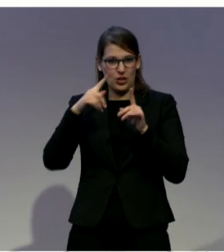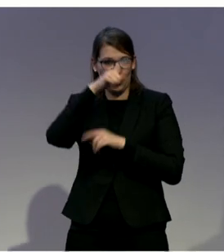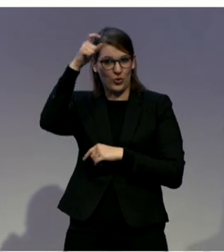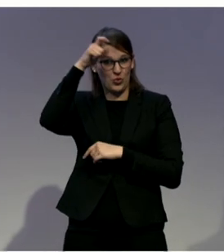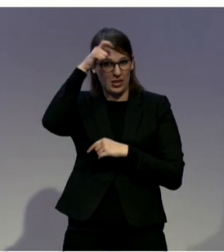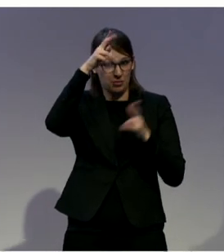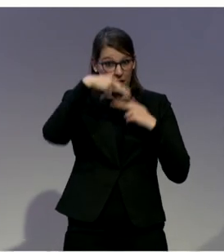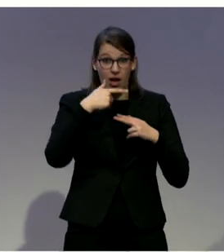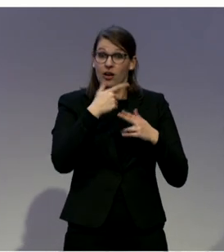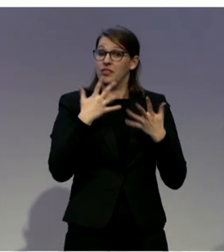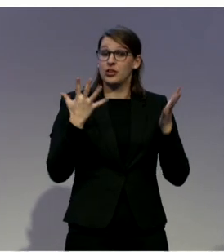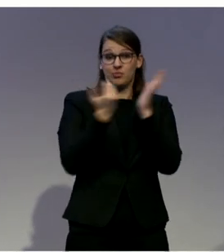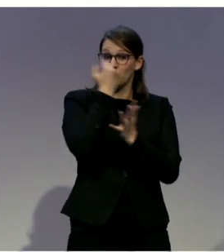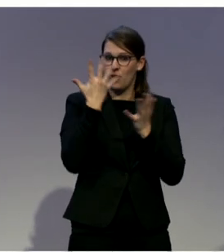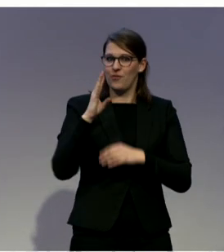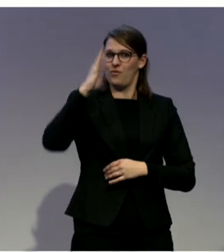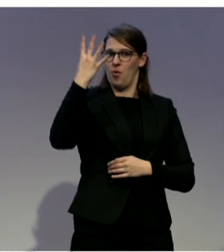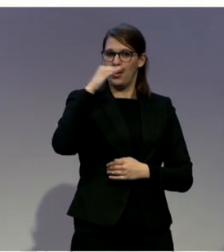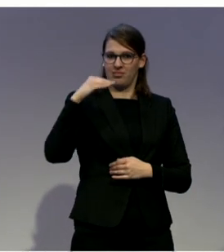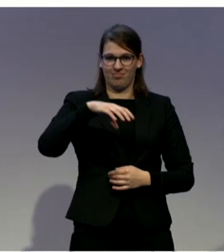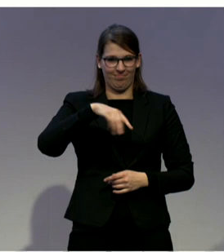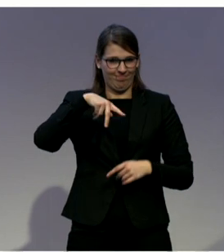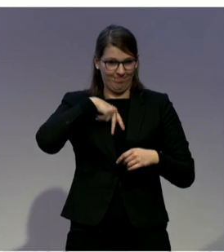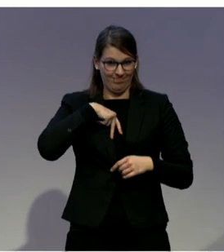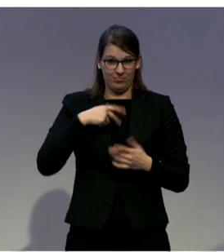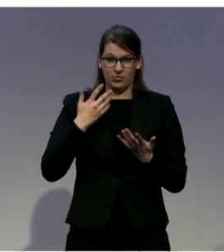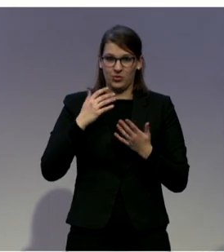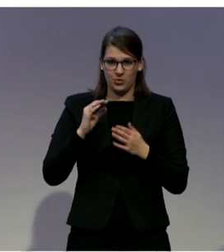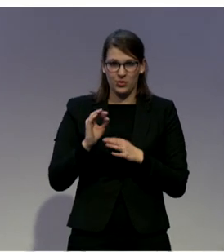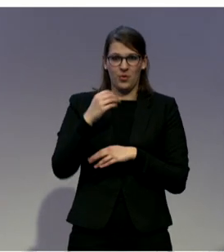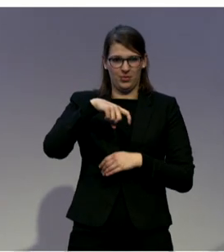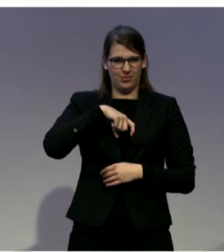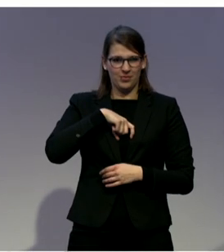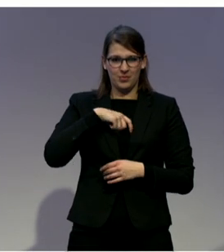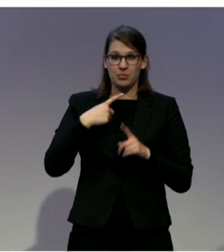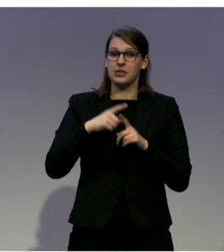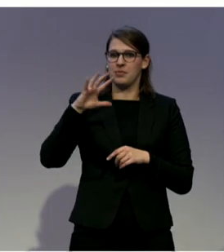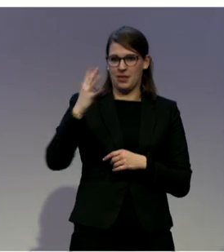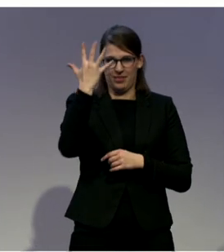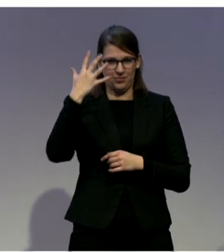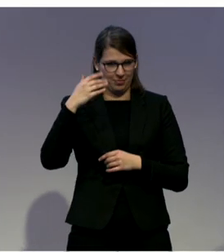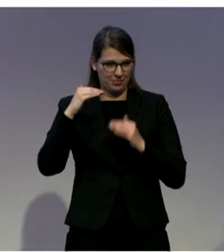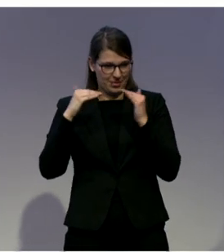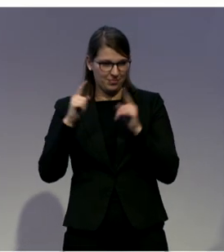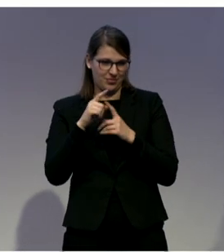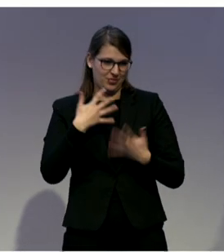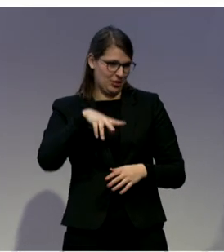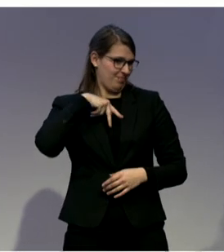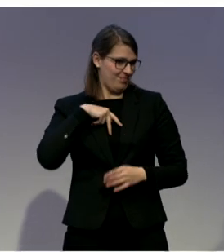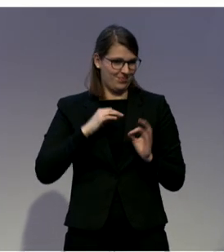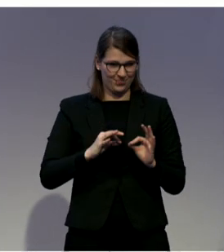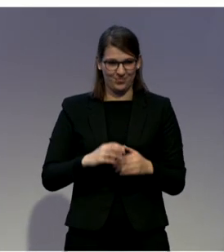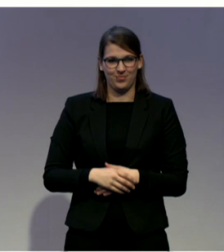bronze medal and fifth medal for their effort. So, after the five years